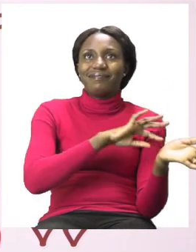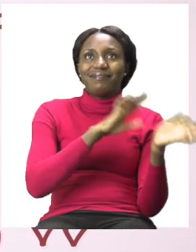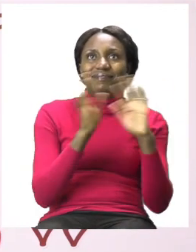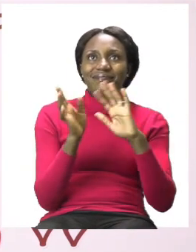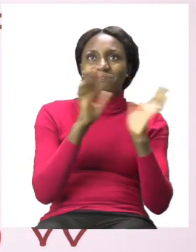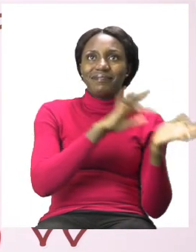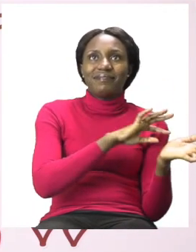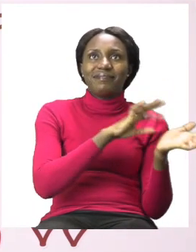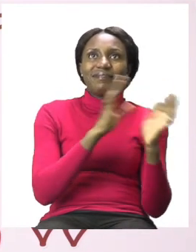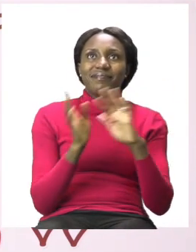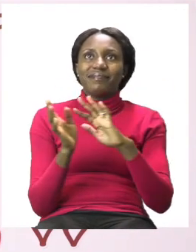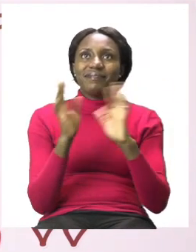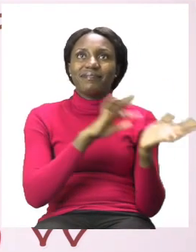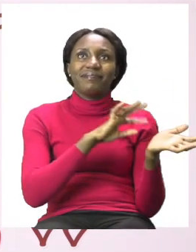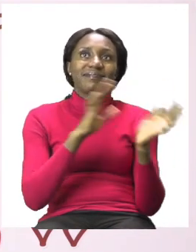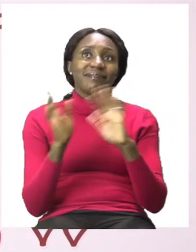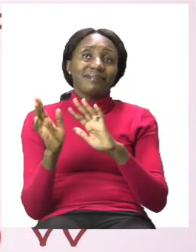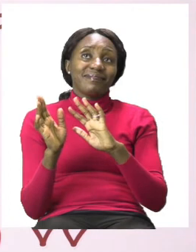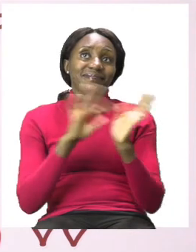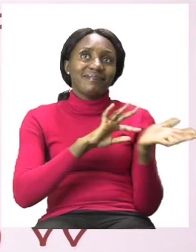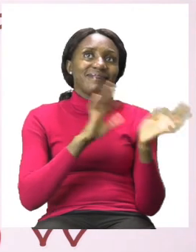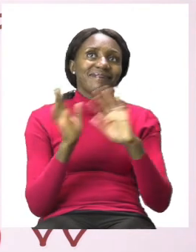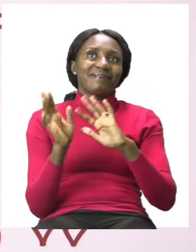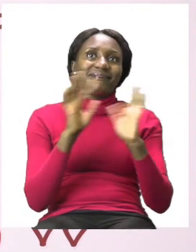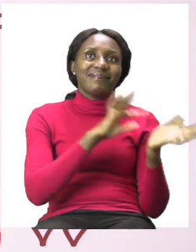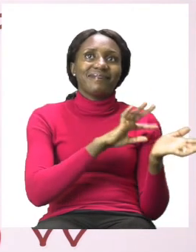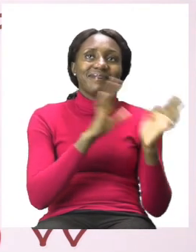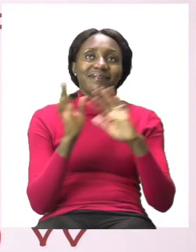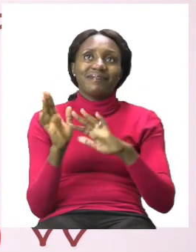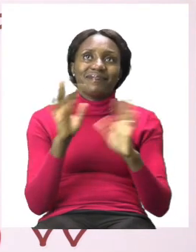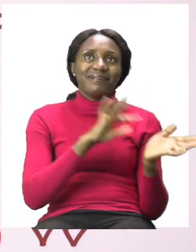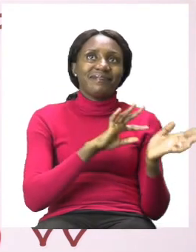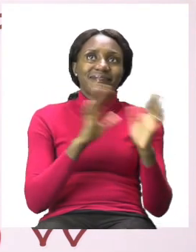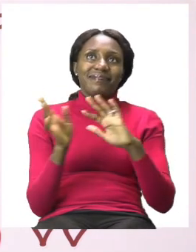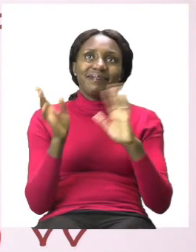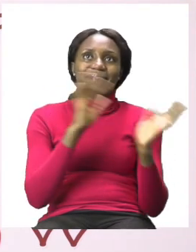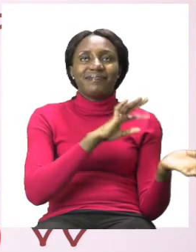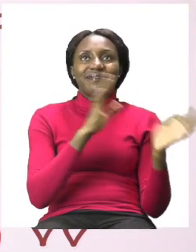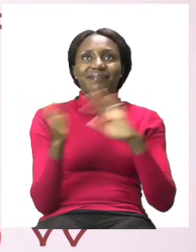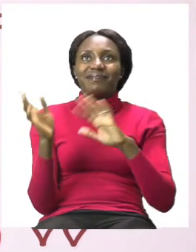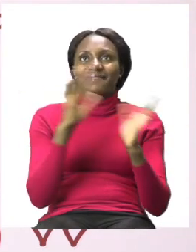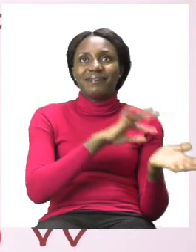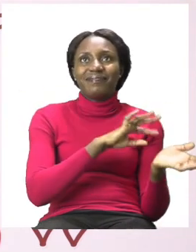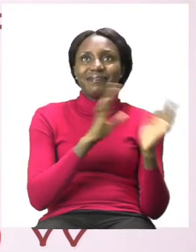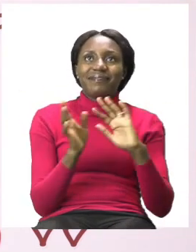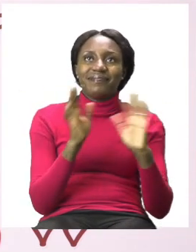it's time to say goodbye. Goodbye, goodbye,